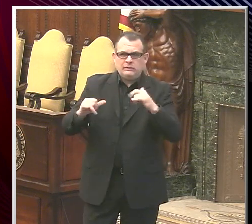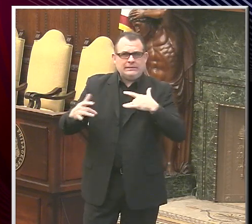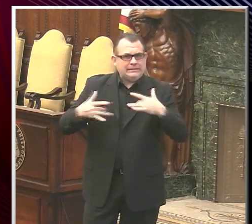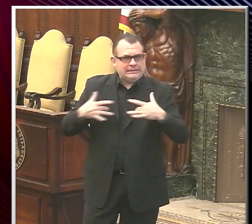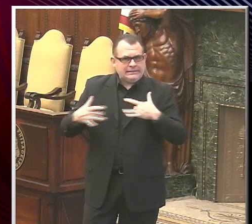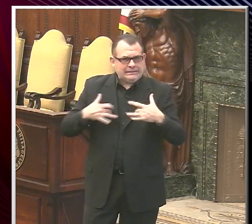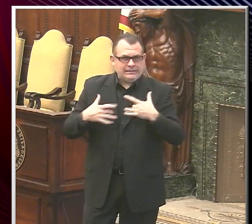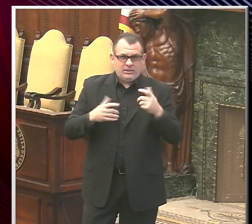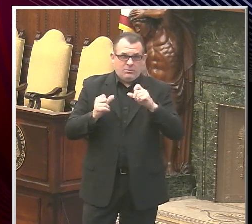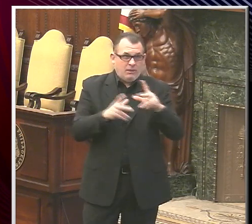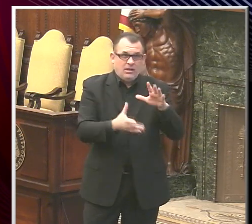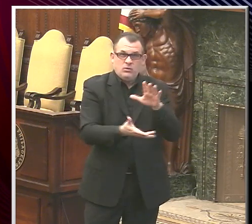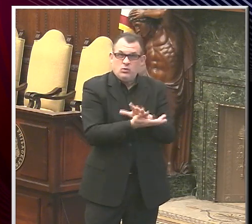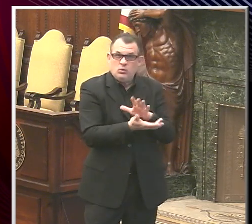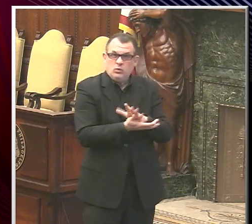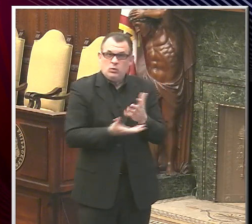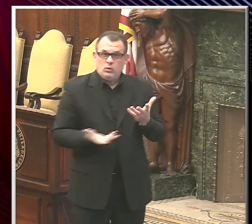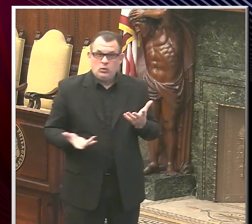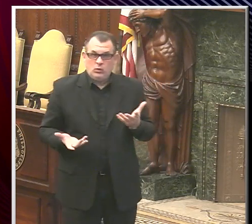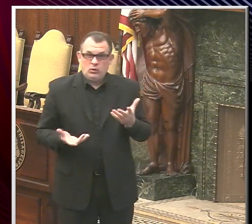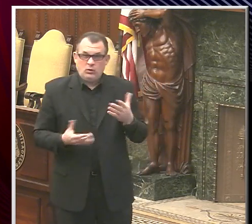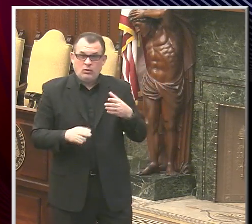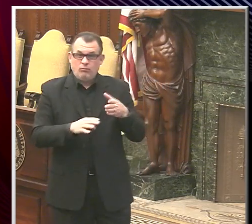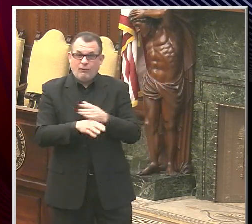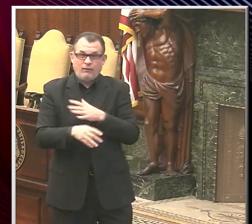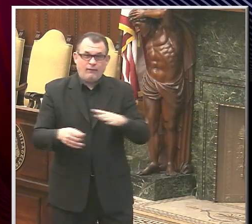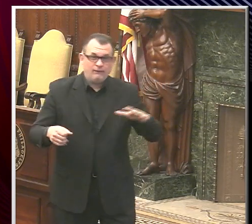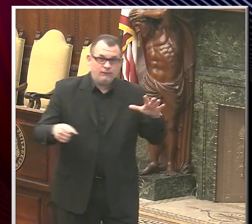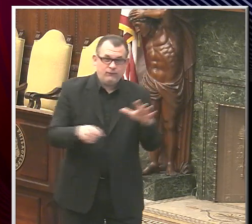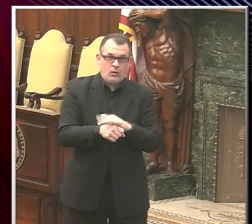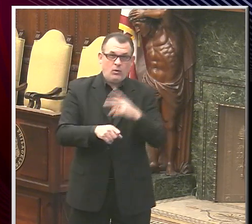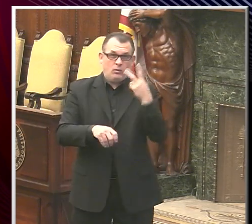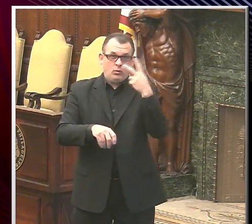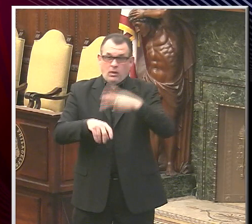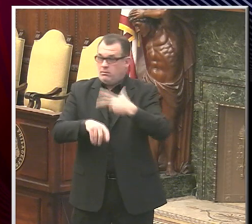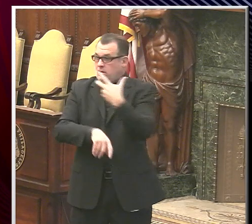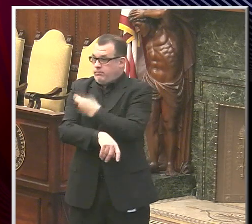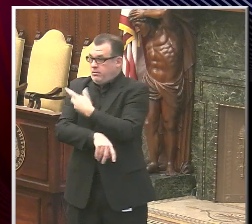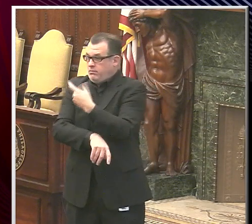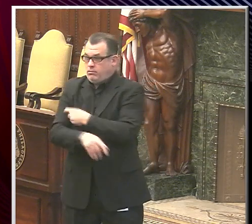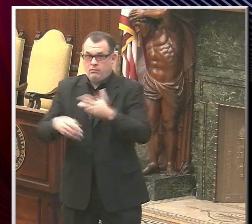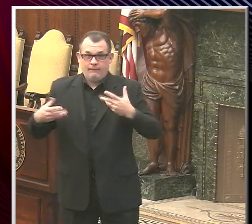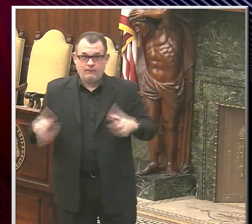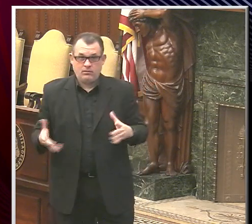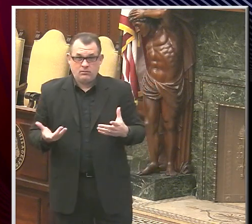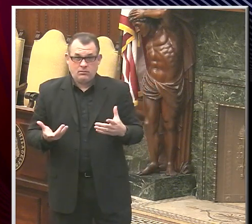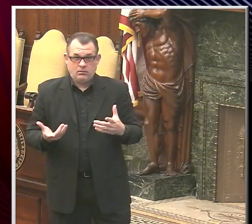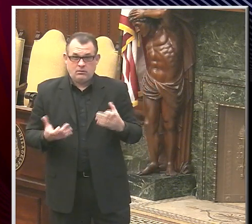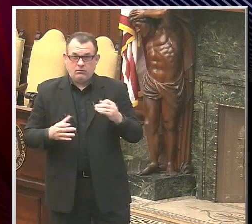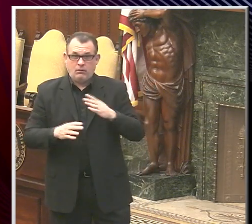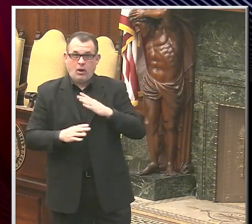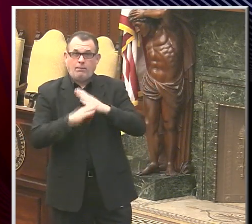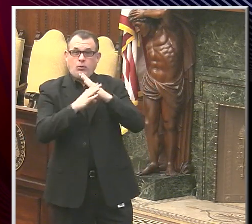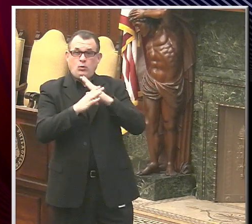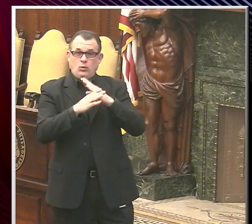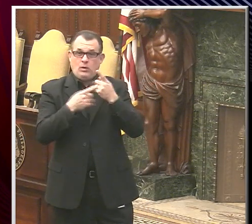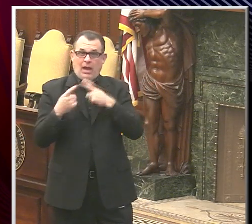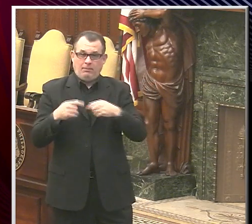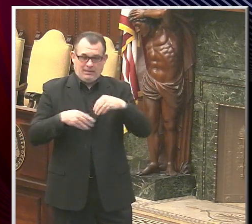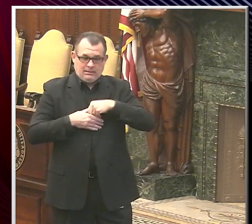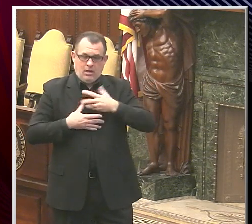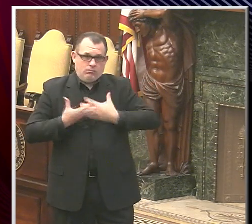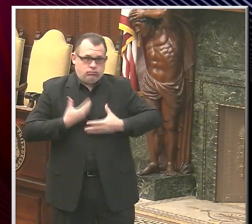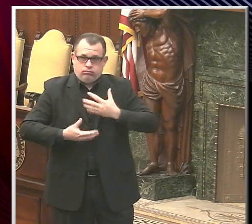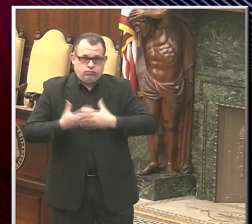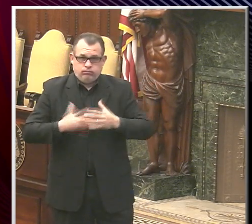to school before being fully vaccinated or having the immunity take effect. What do you suggest they do? You